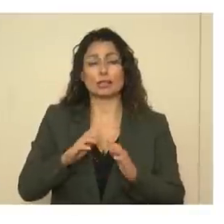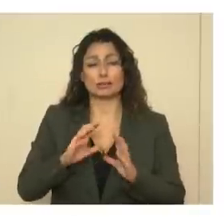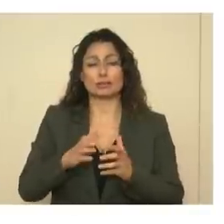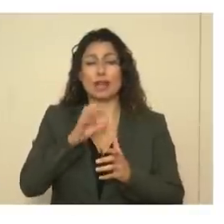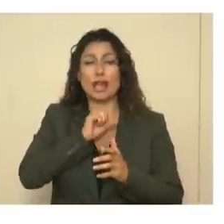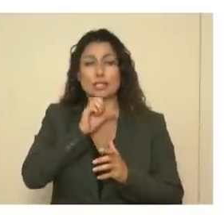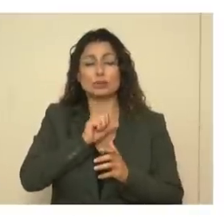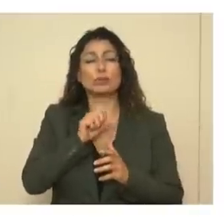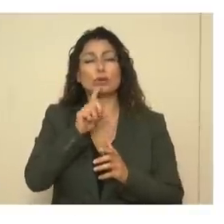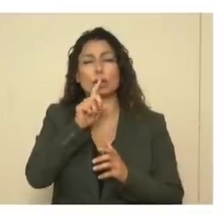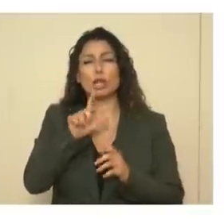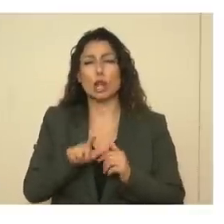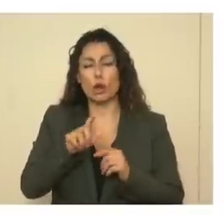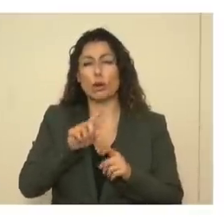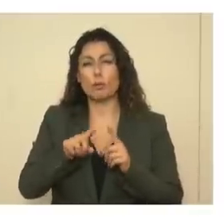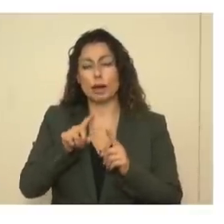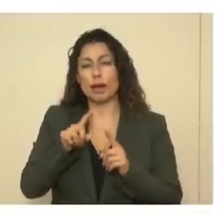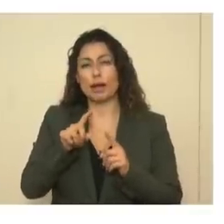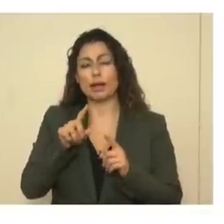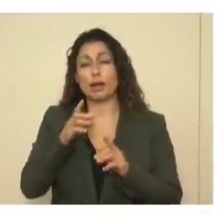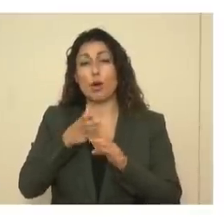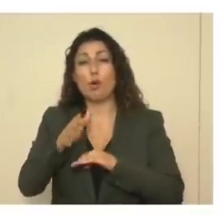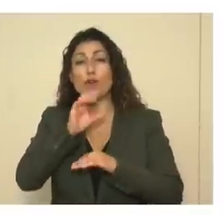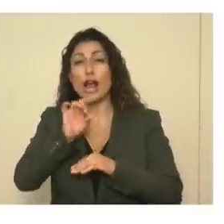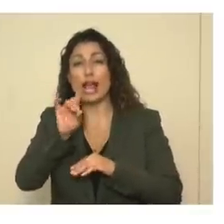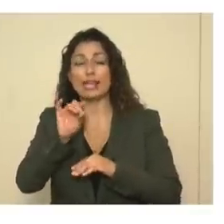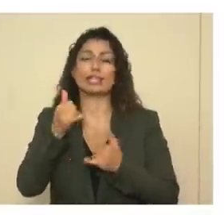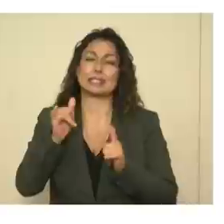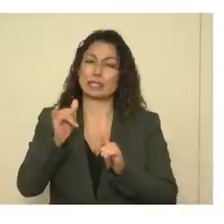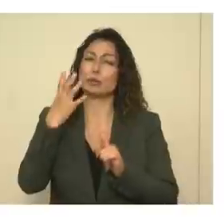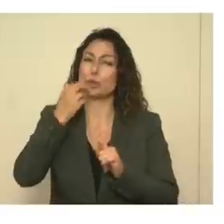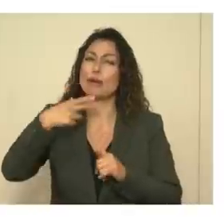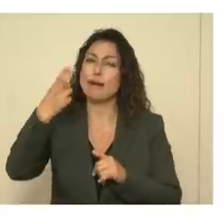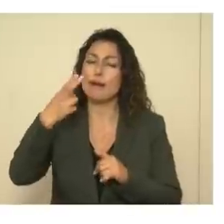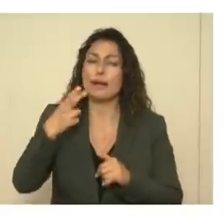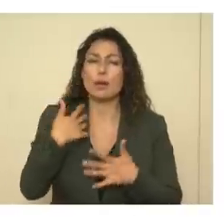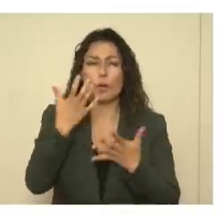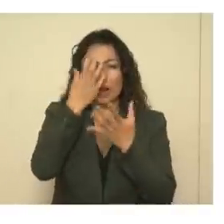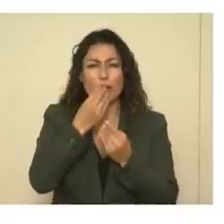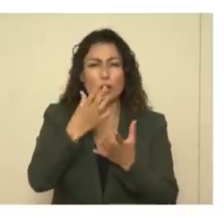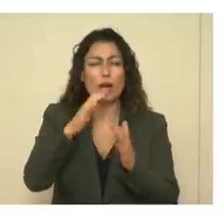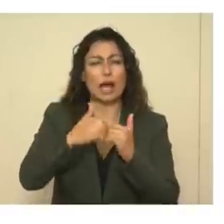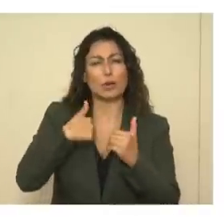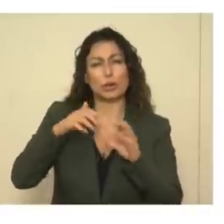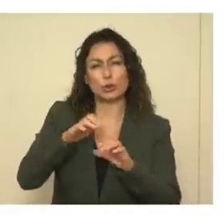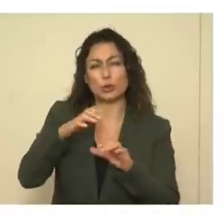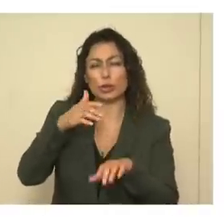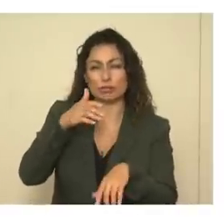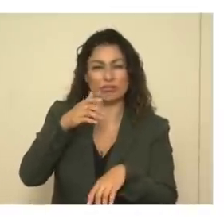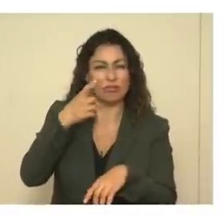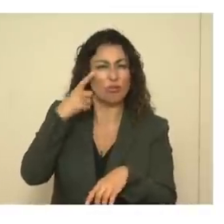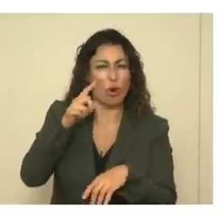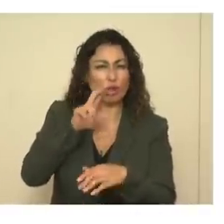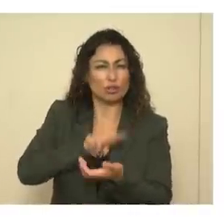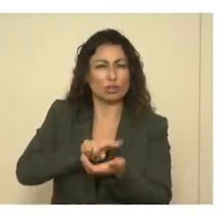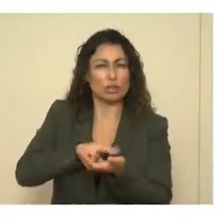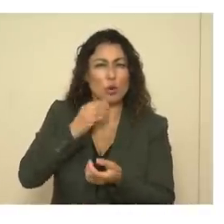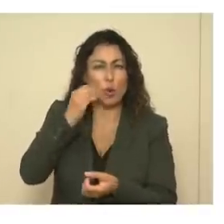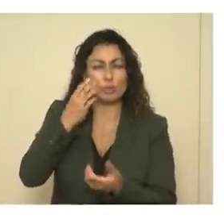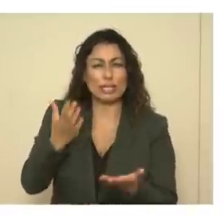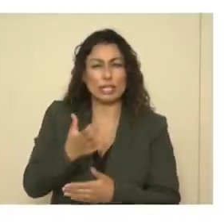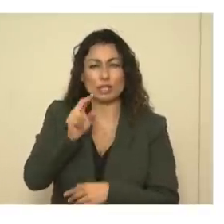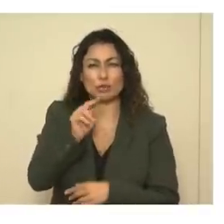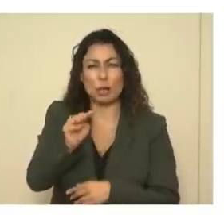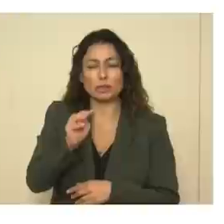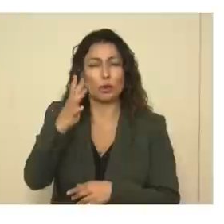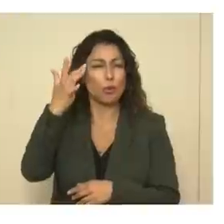low. Still quite high in those over 80. And I'm going to come back to let you all know how we're doing at nursing homes. In nursing homes in New Mexico